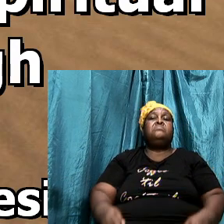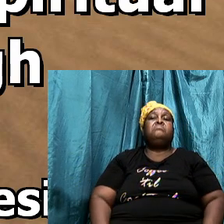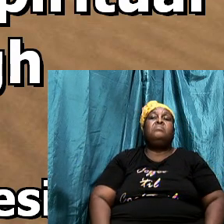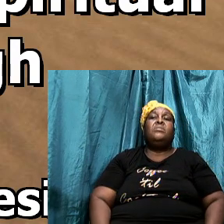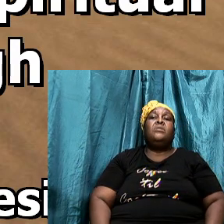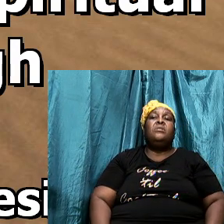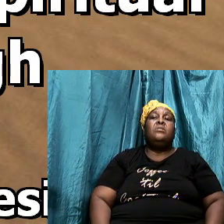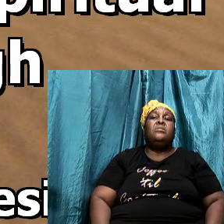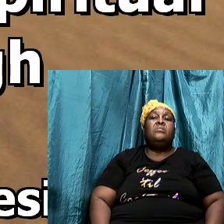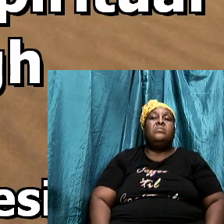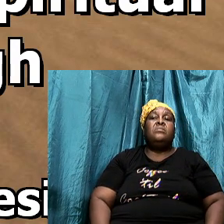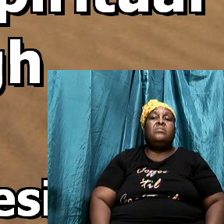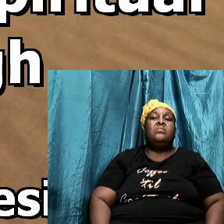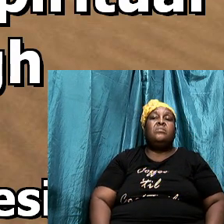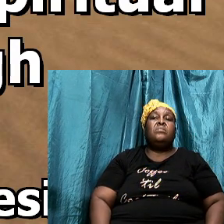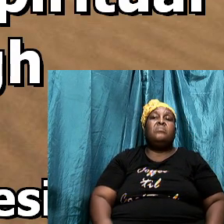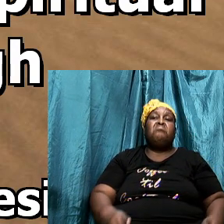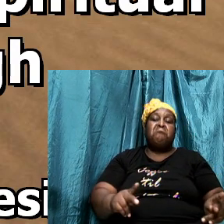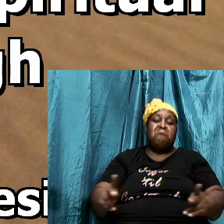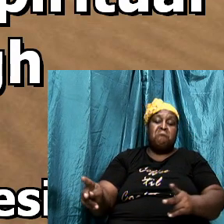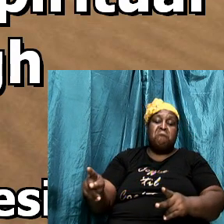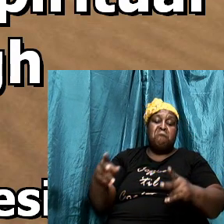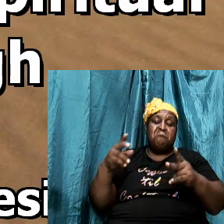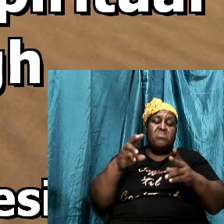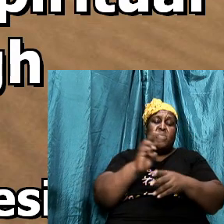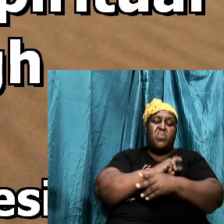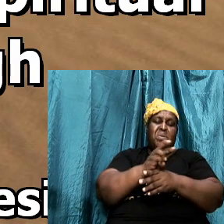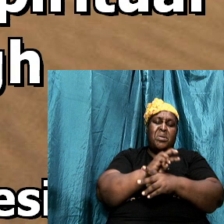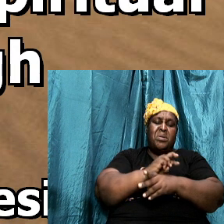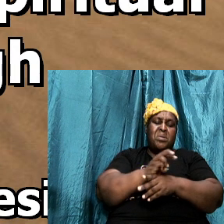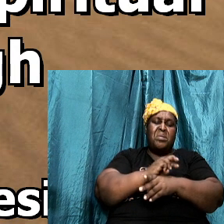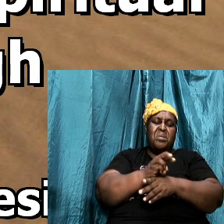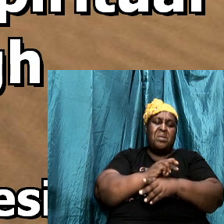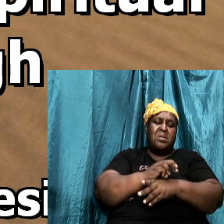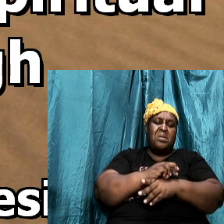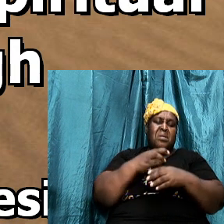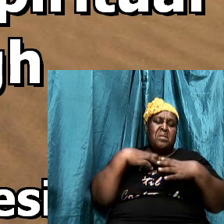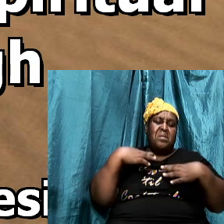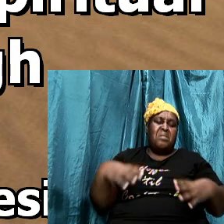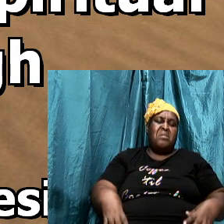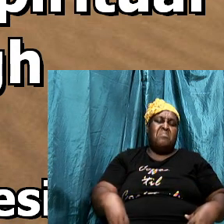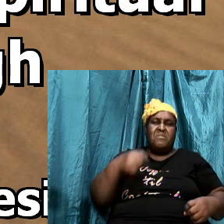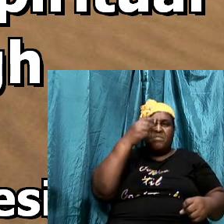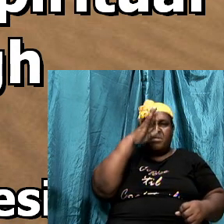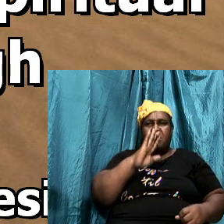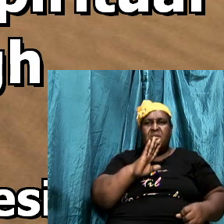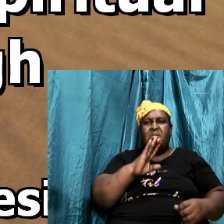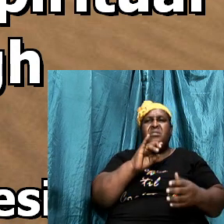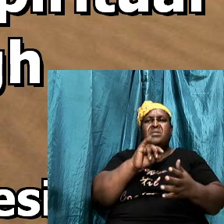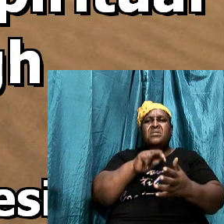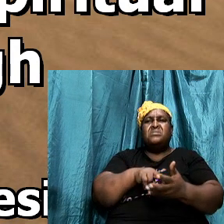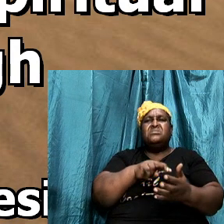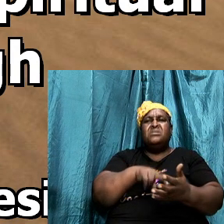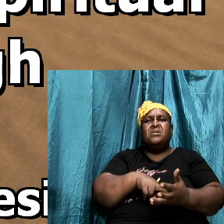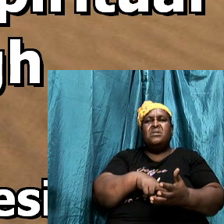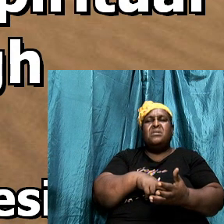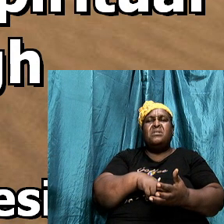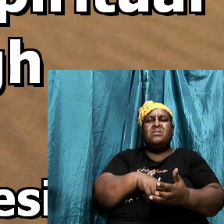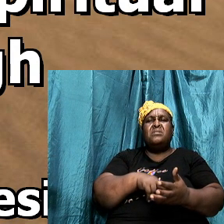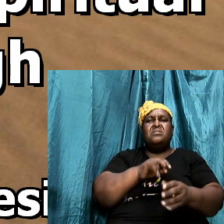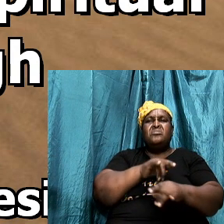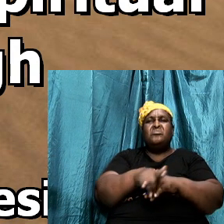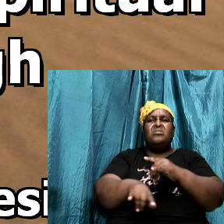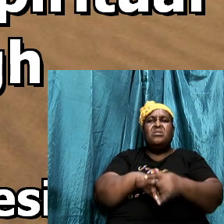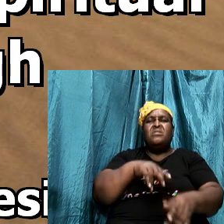said that we should put on the whole armor of God that we might be able to stand against the wiles of the devil he then continued in verse